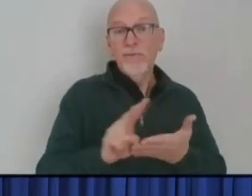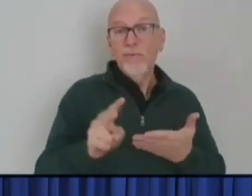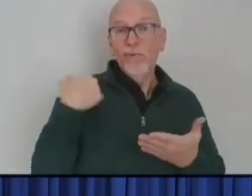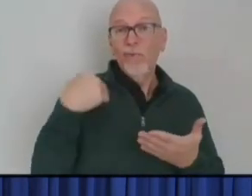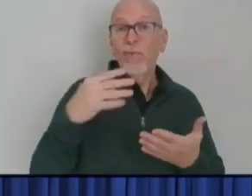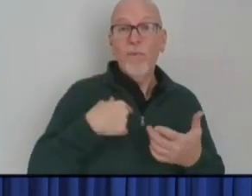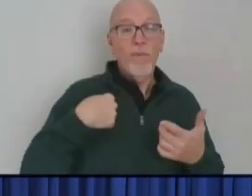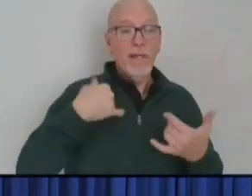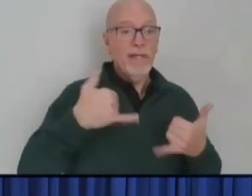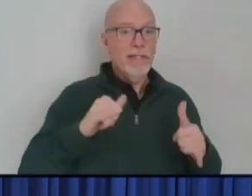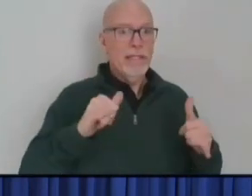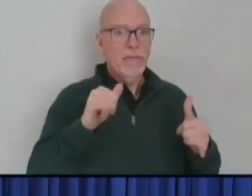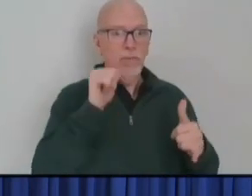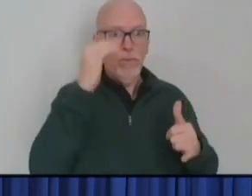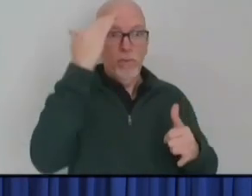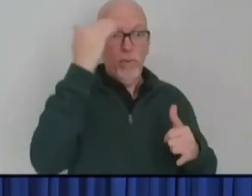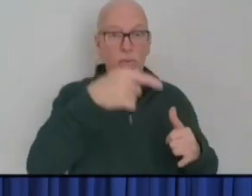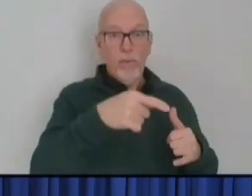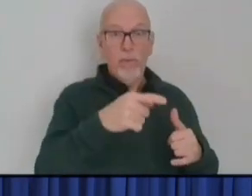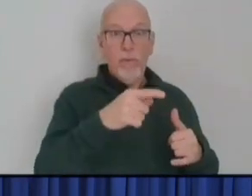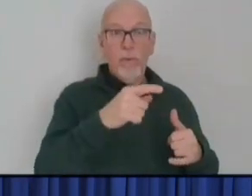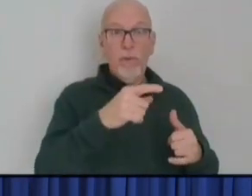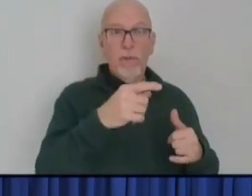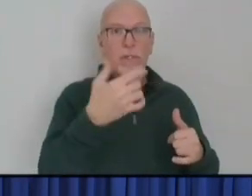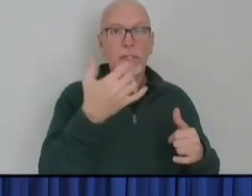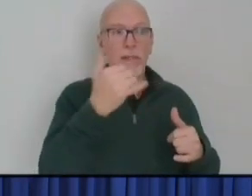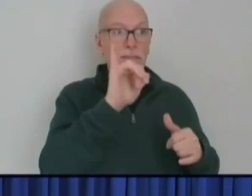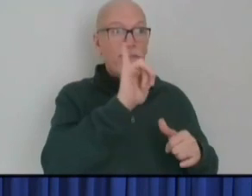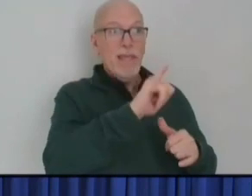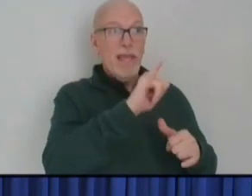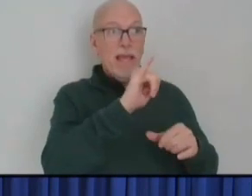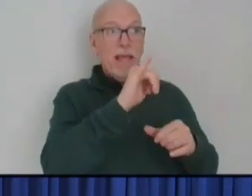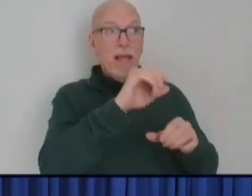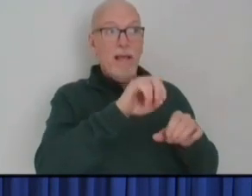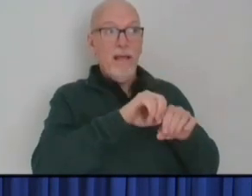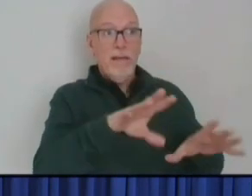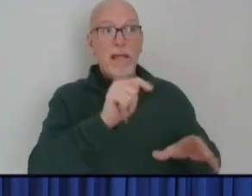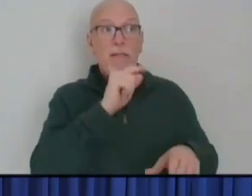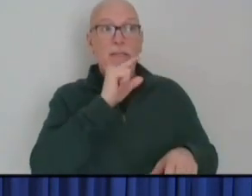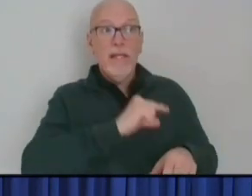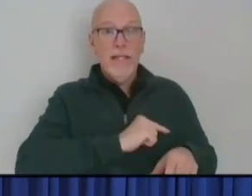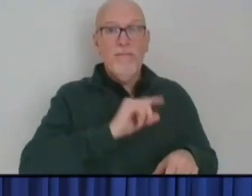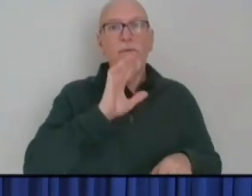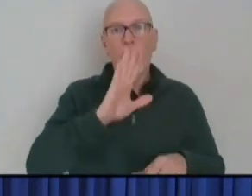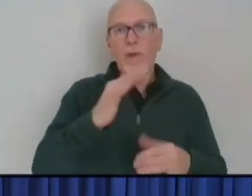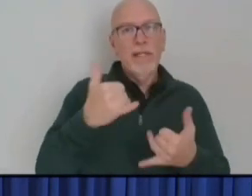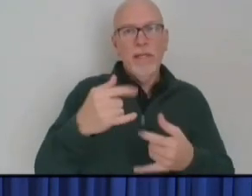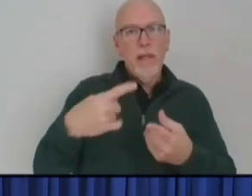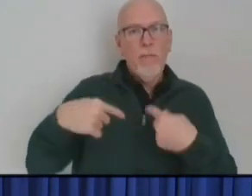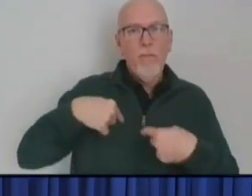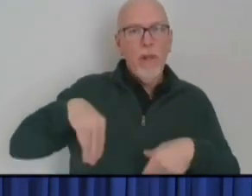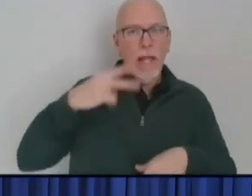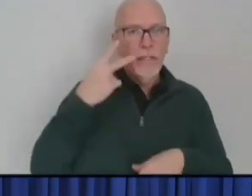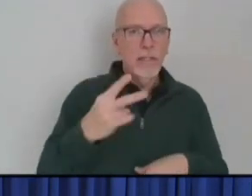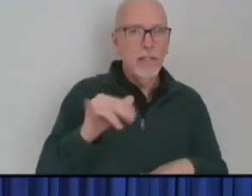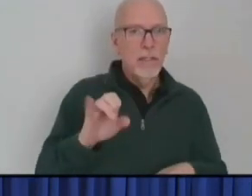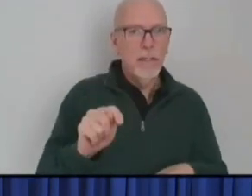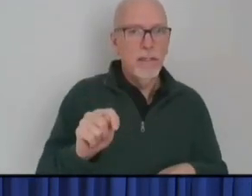right now to the extent of, that's still coming. Right. And your point, and I have this discussion a lot throughout the day,